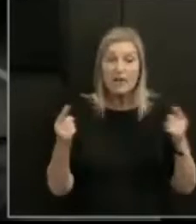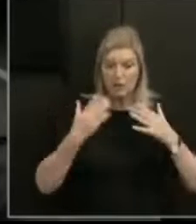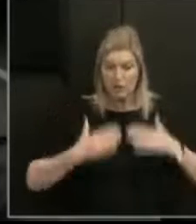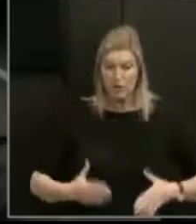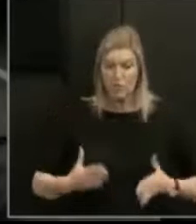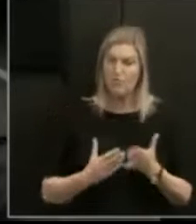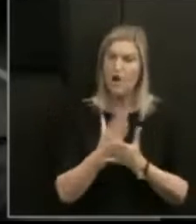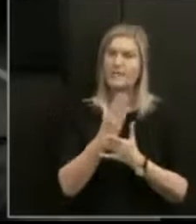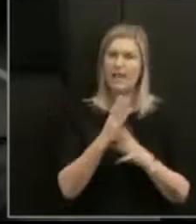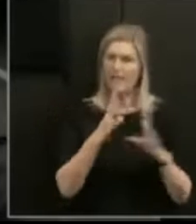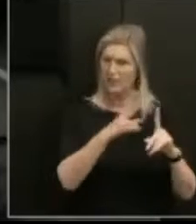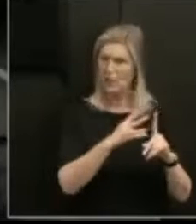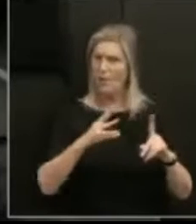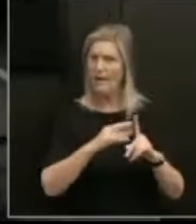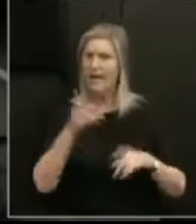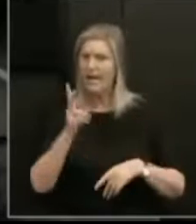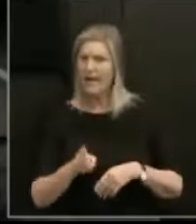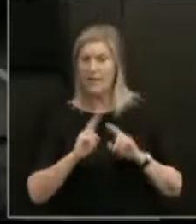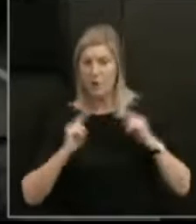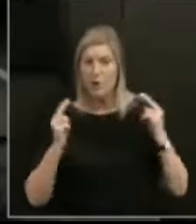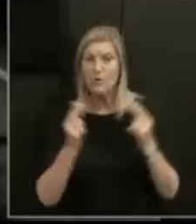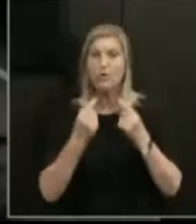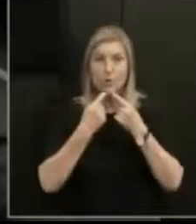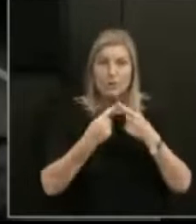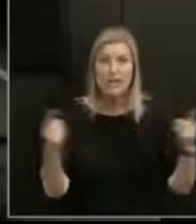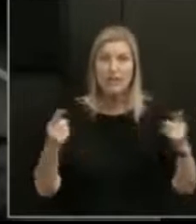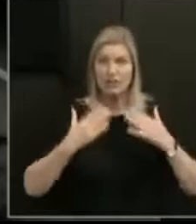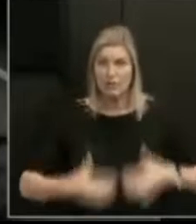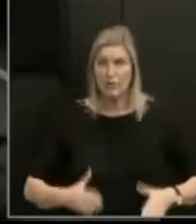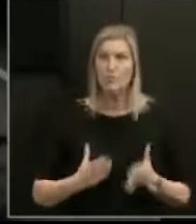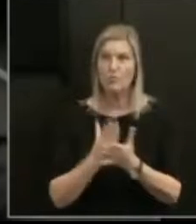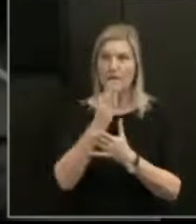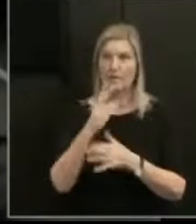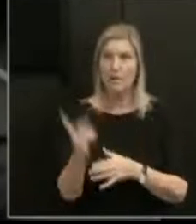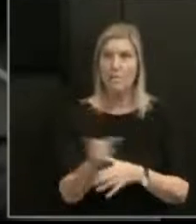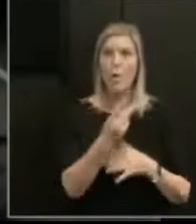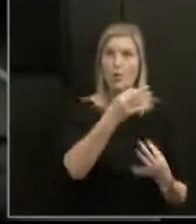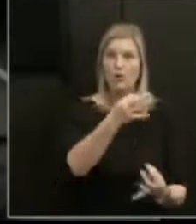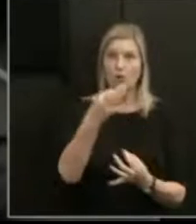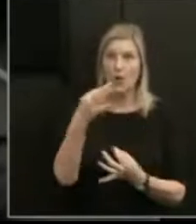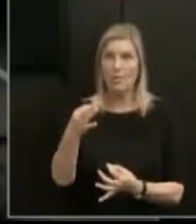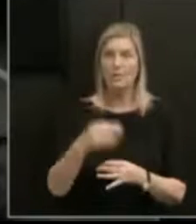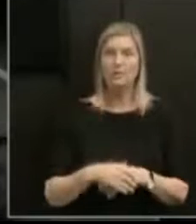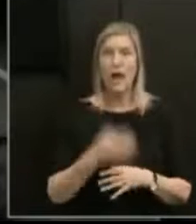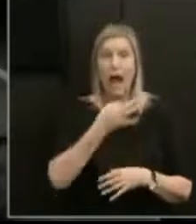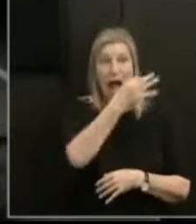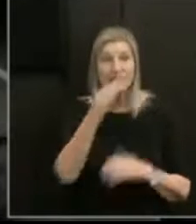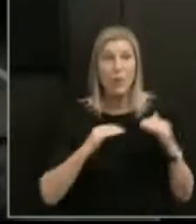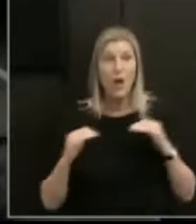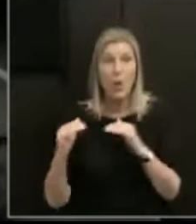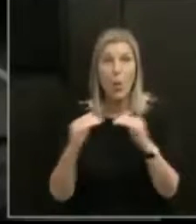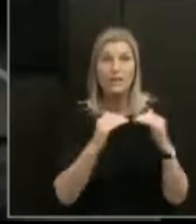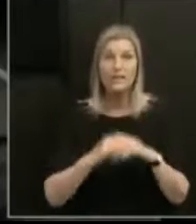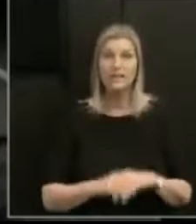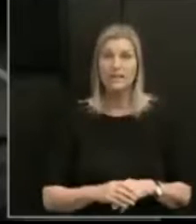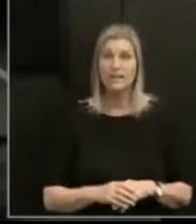the Universal Declaration. Both documents call for equality. Since the Universal Declaration 71 years